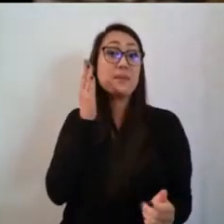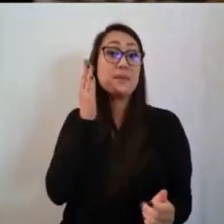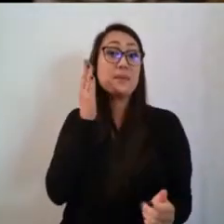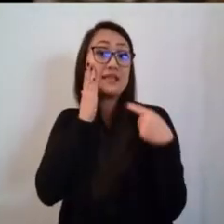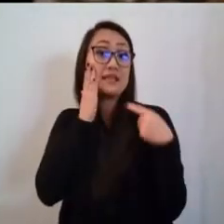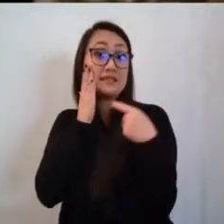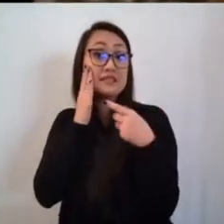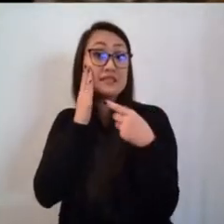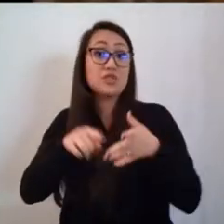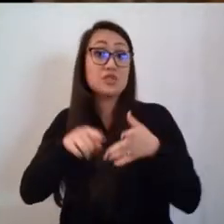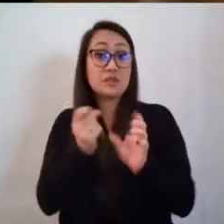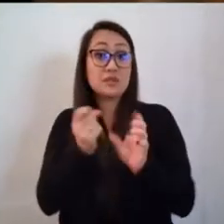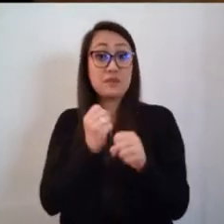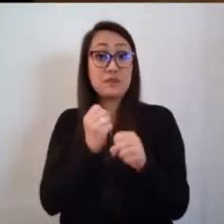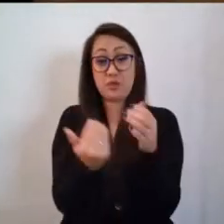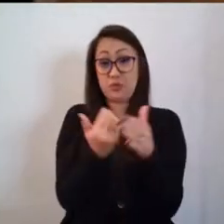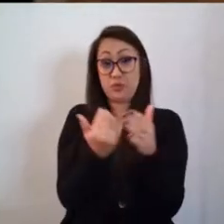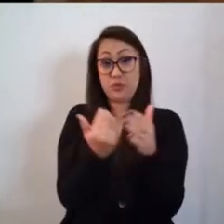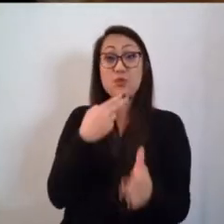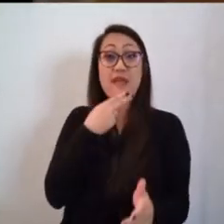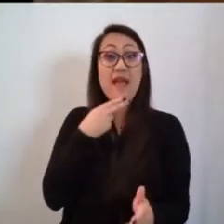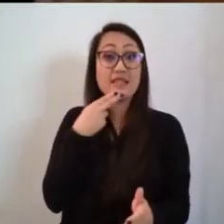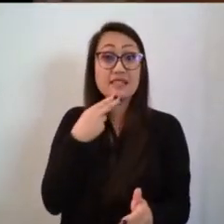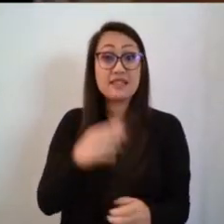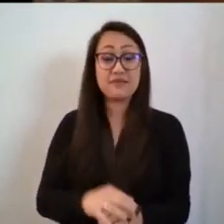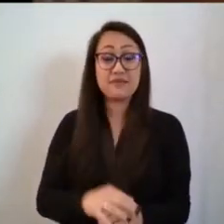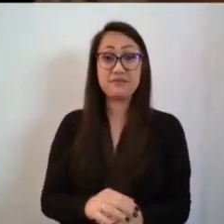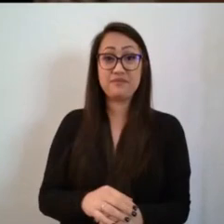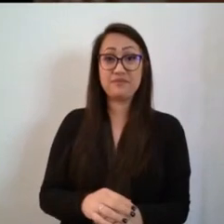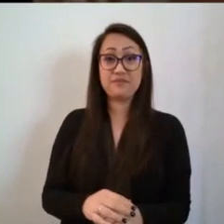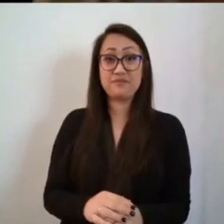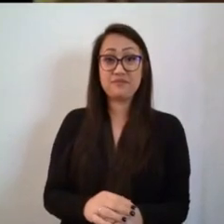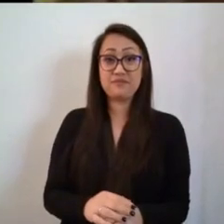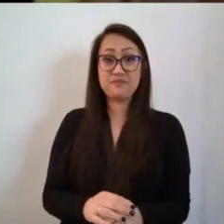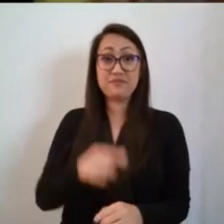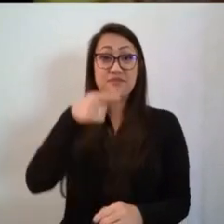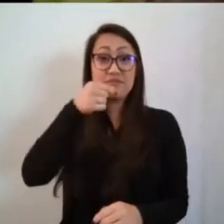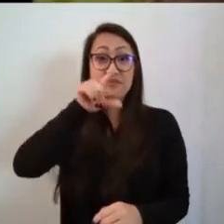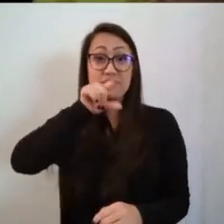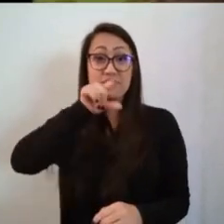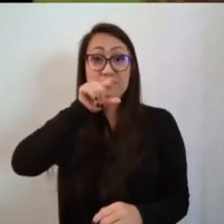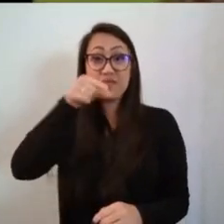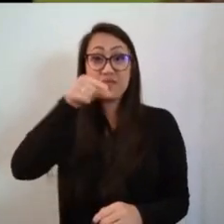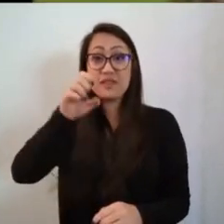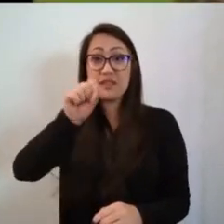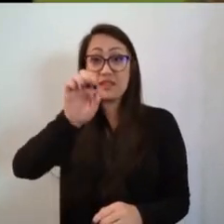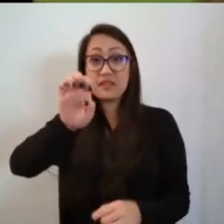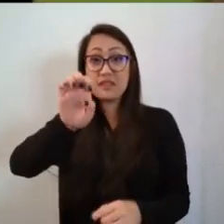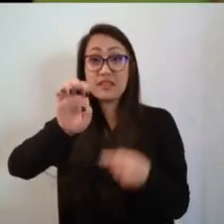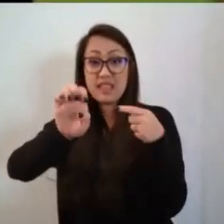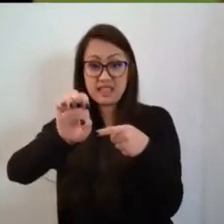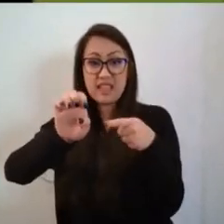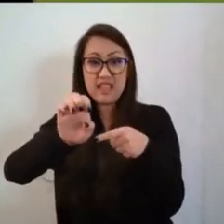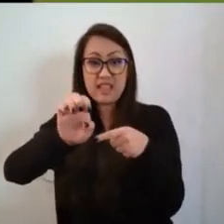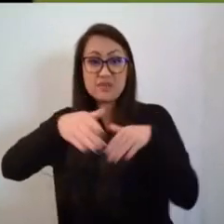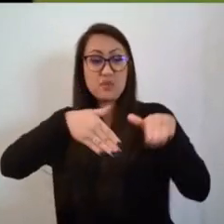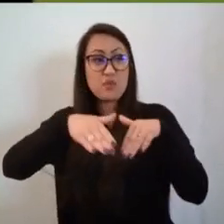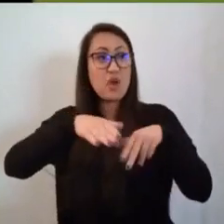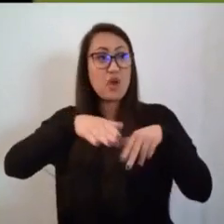And geese squawked in the barnyard, dropping feathers